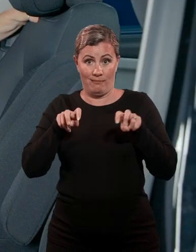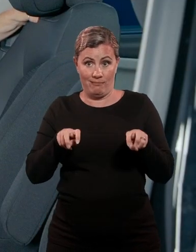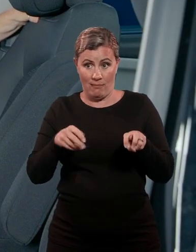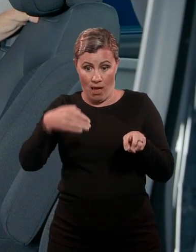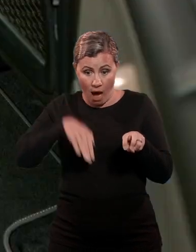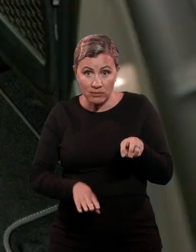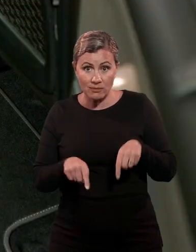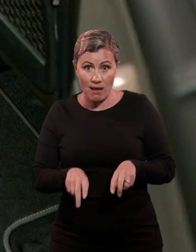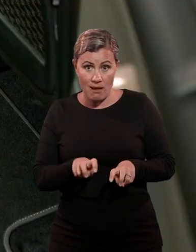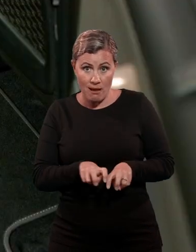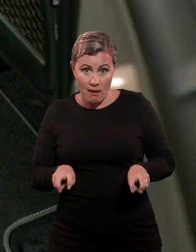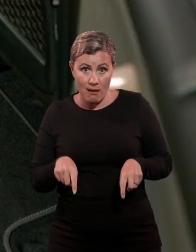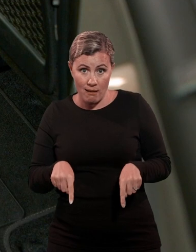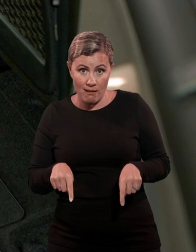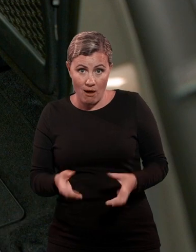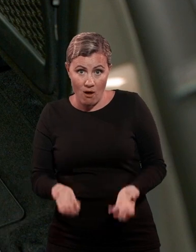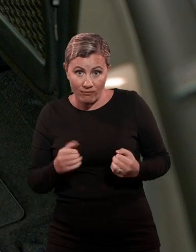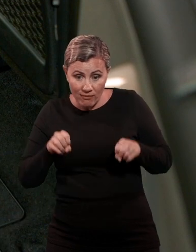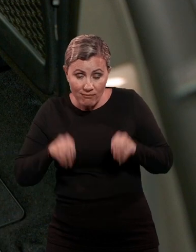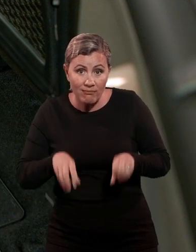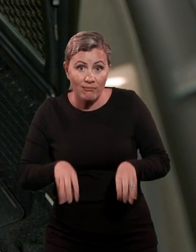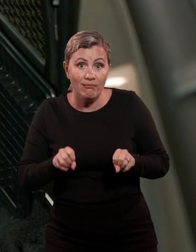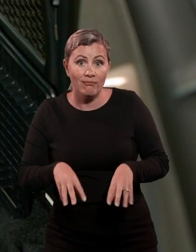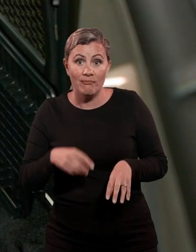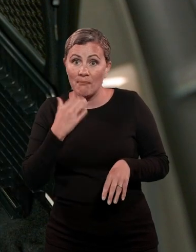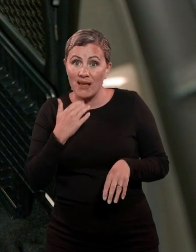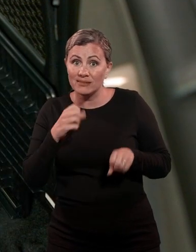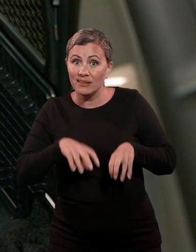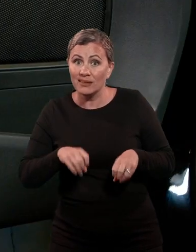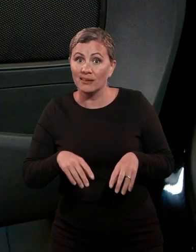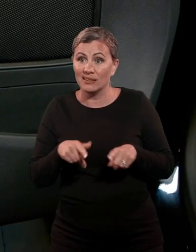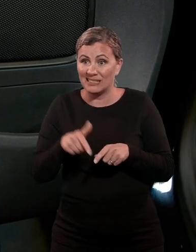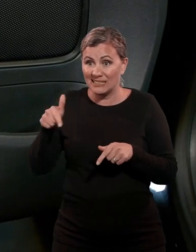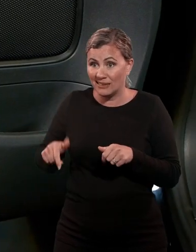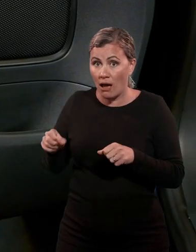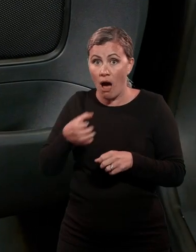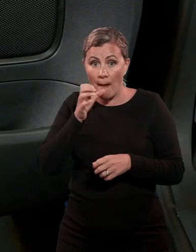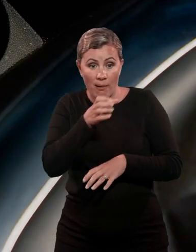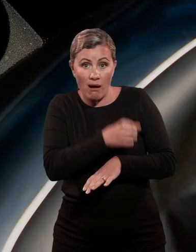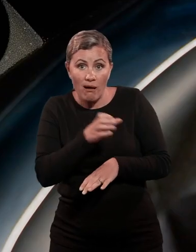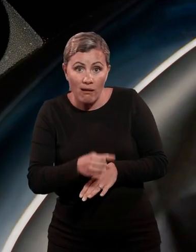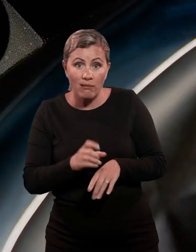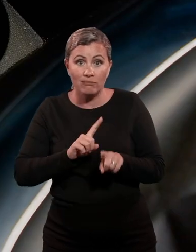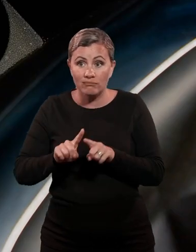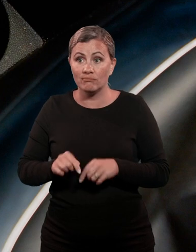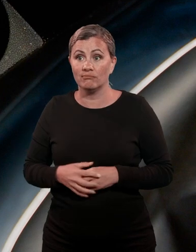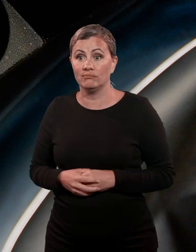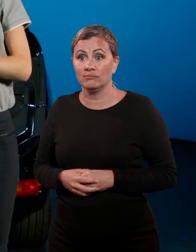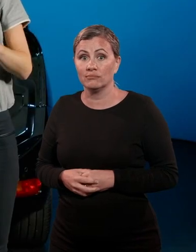driver's seat, as well as a lidded underfloor storage space behind both front seats, plus deep door pockets and cup holders.